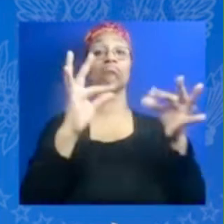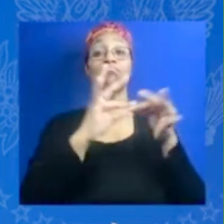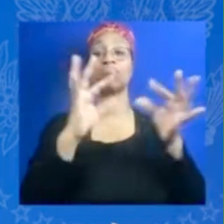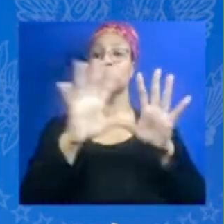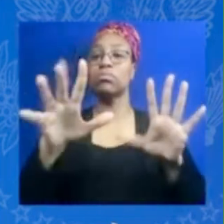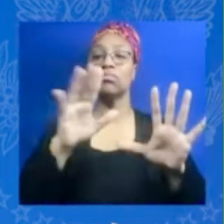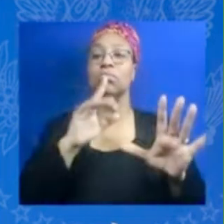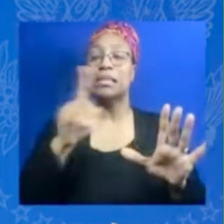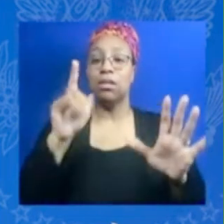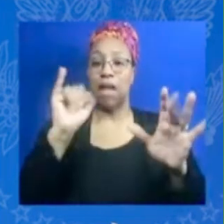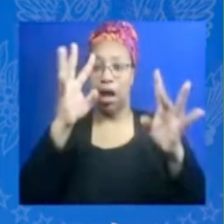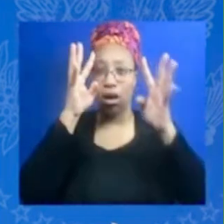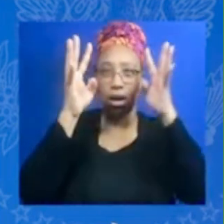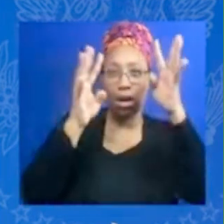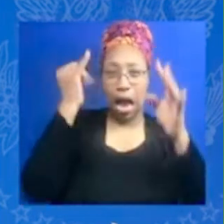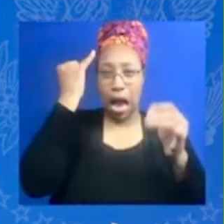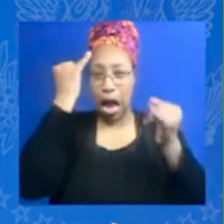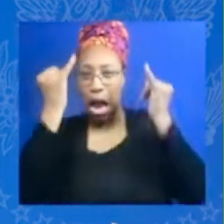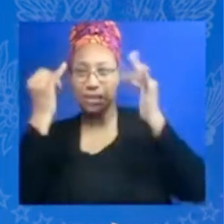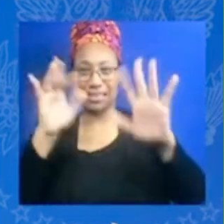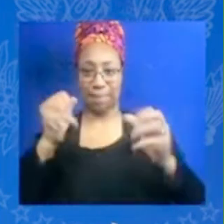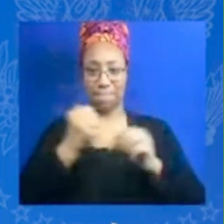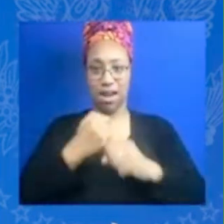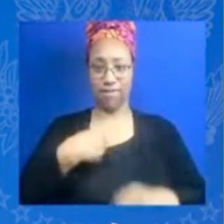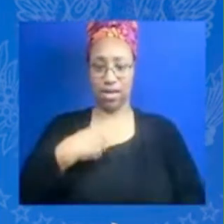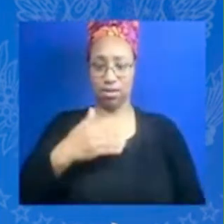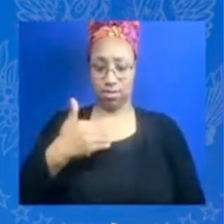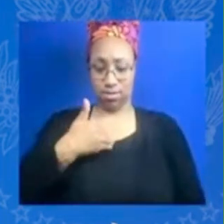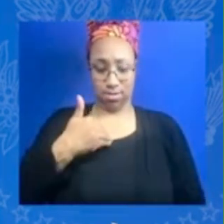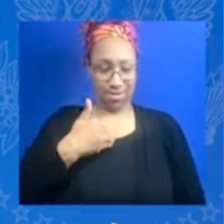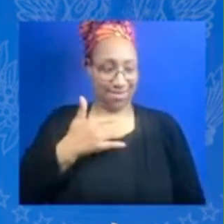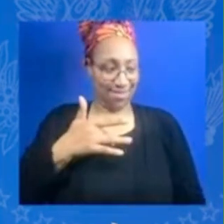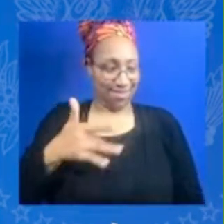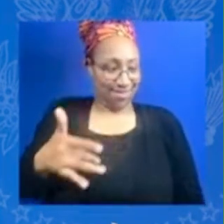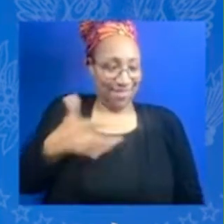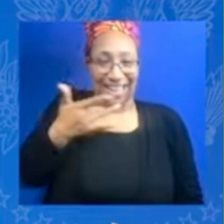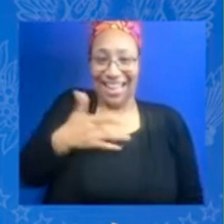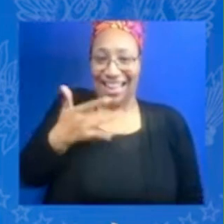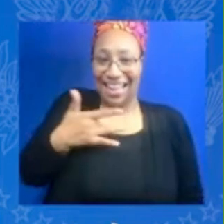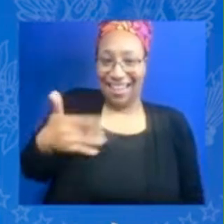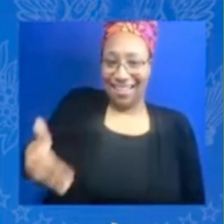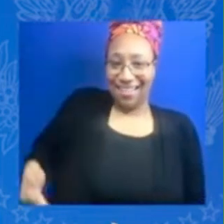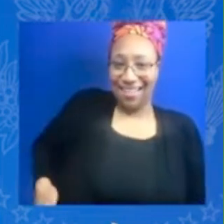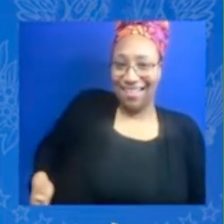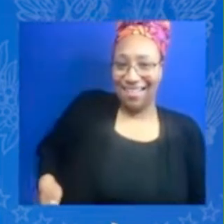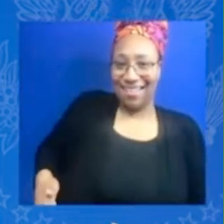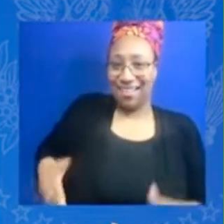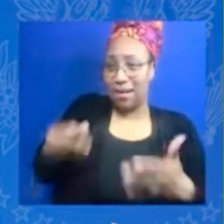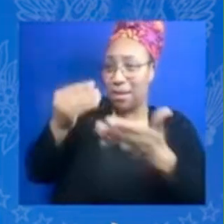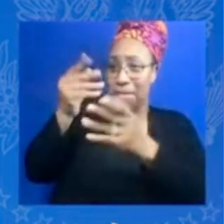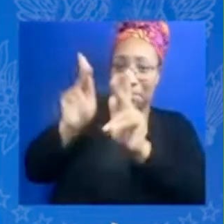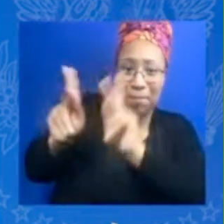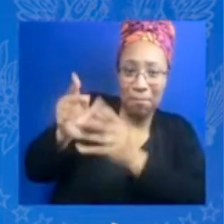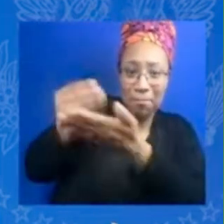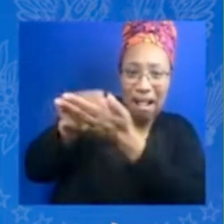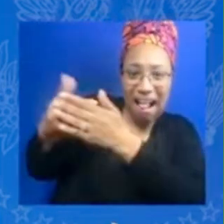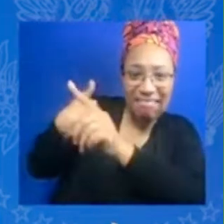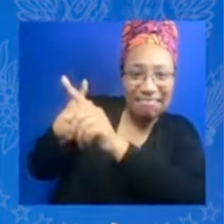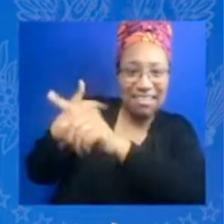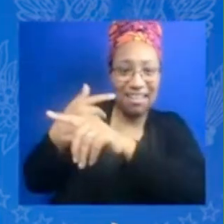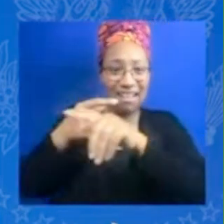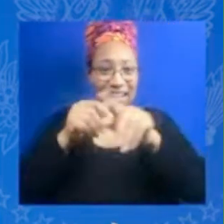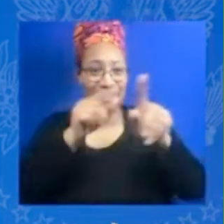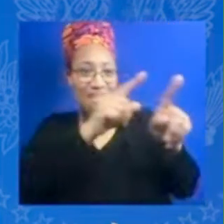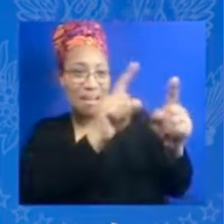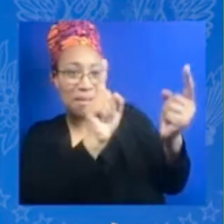what you really feel inside when you walk into those rooms with whether it's venture capitalists or your you know other investors that you have or if you're meeting a partnership you